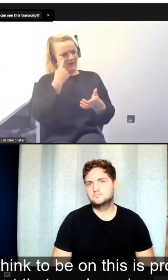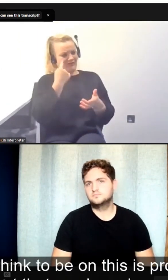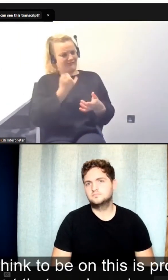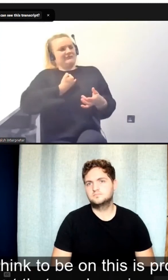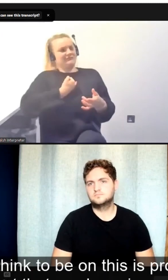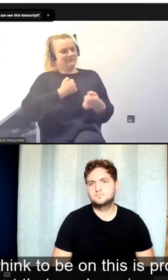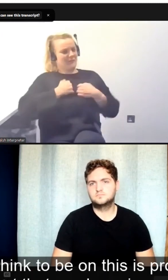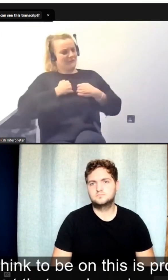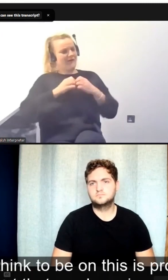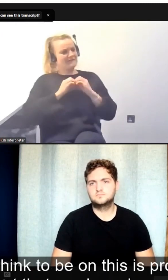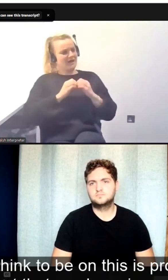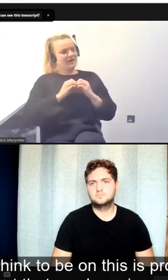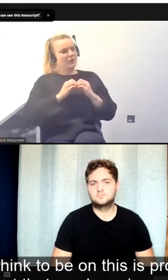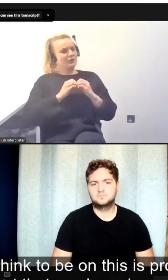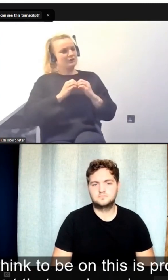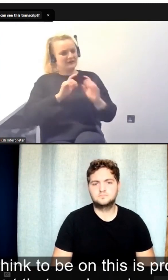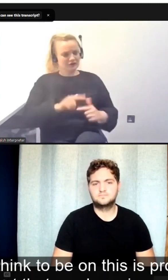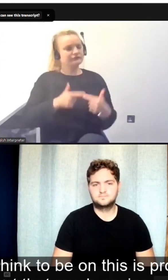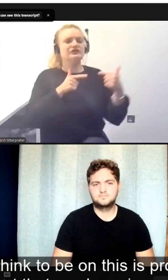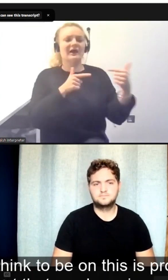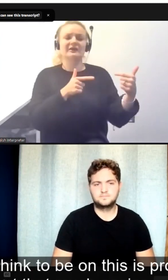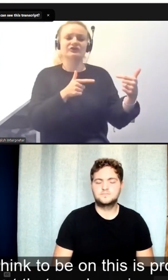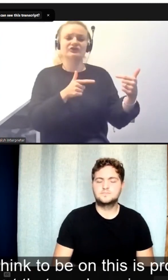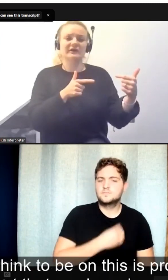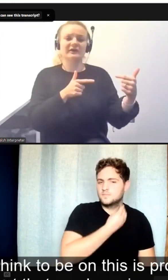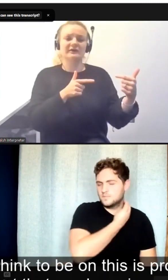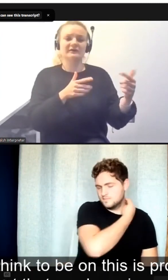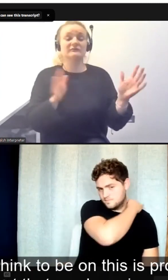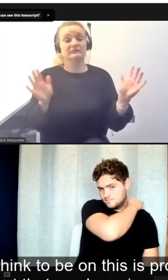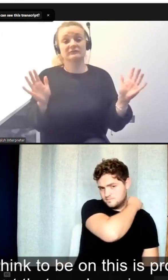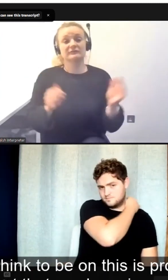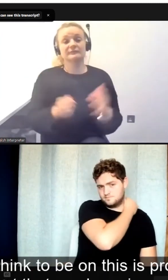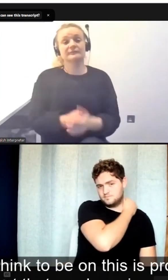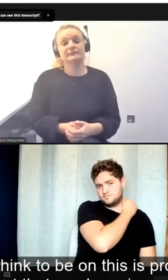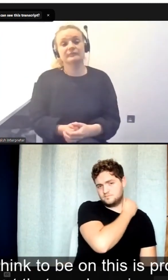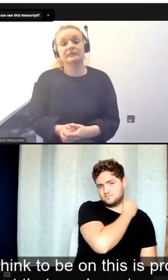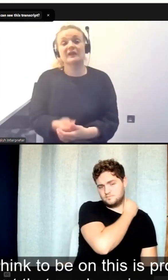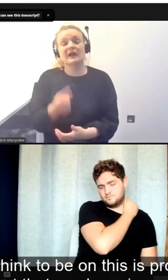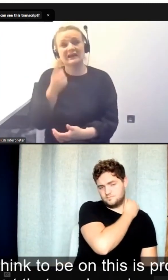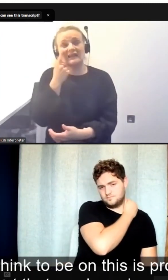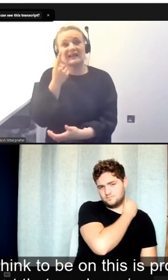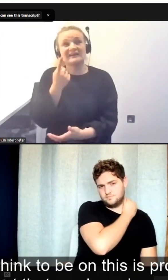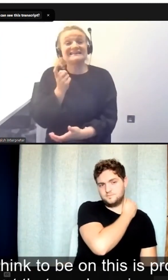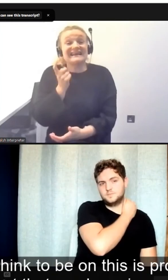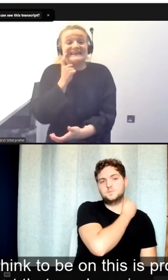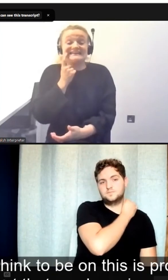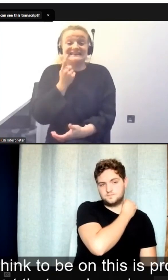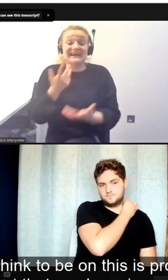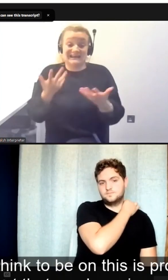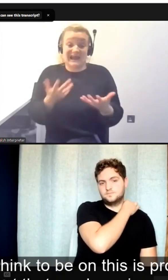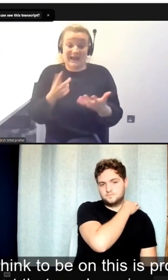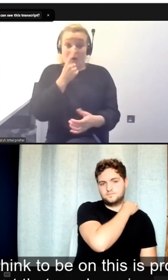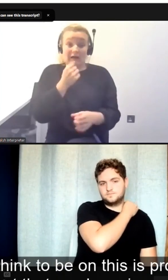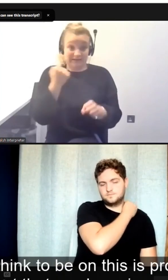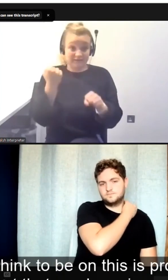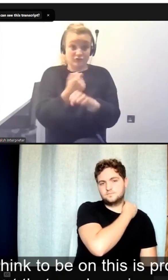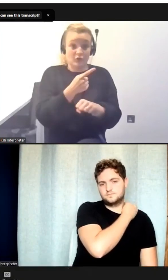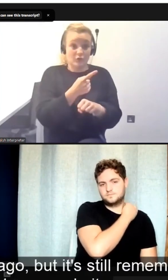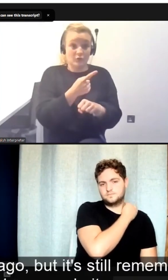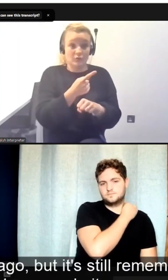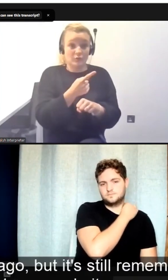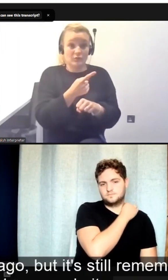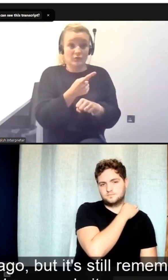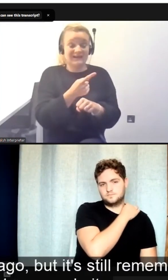own values. And I think, to be honest, it's probably easier today to do that, but not that much easier.